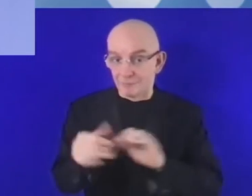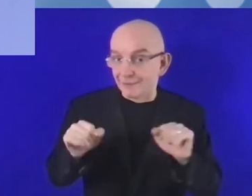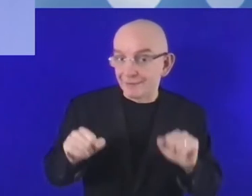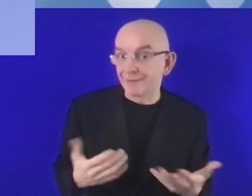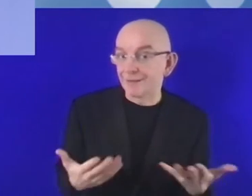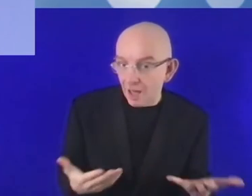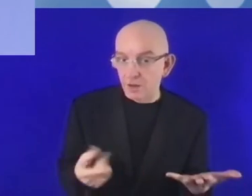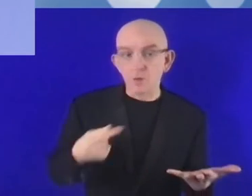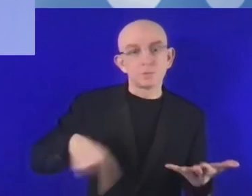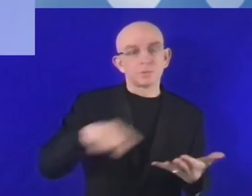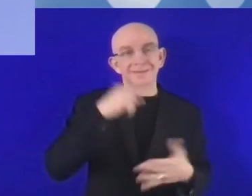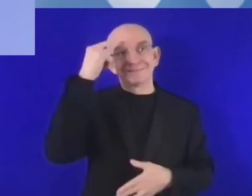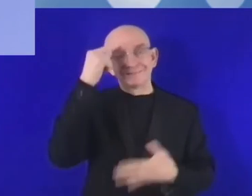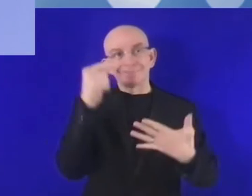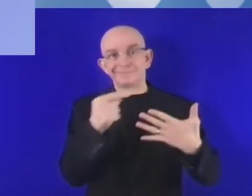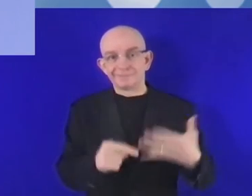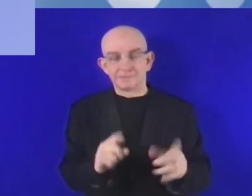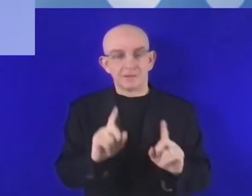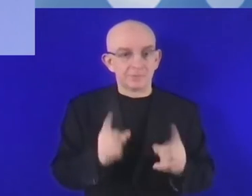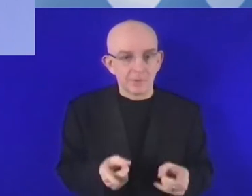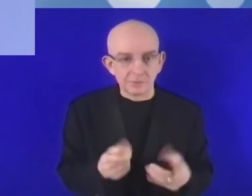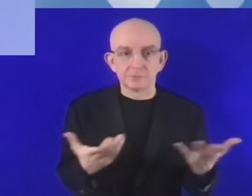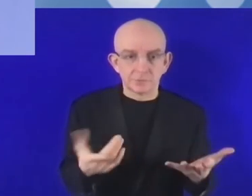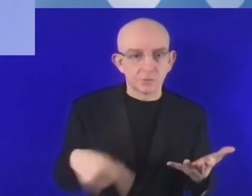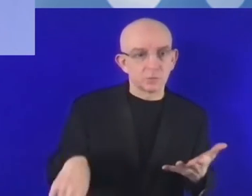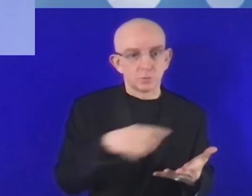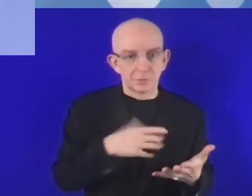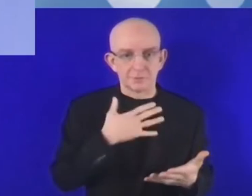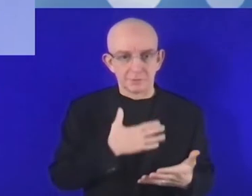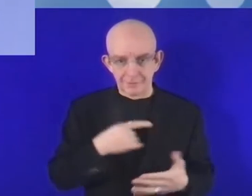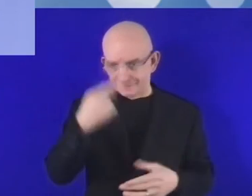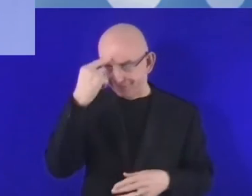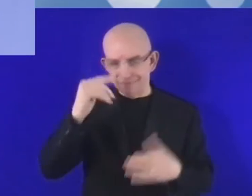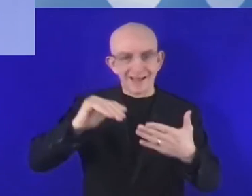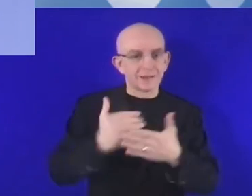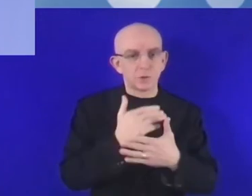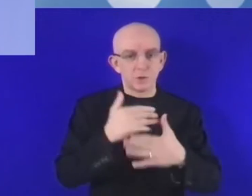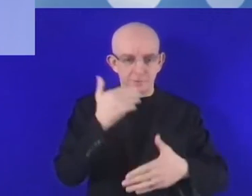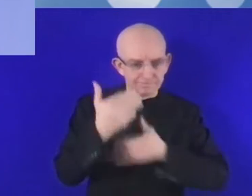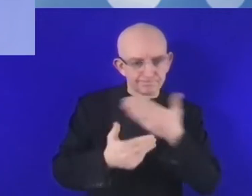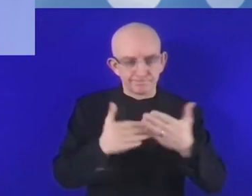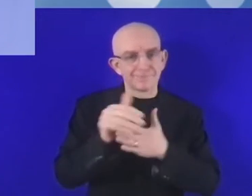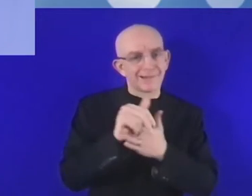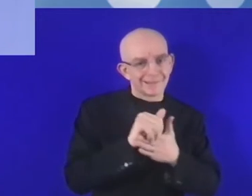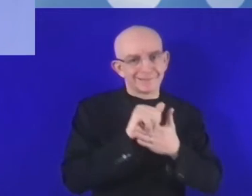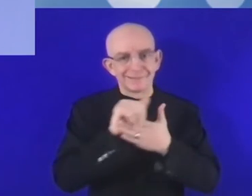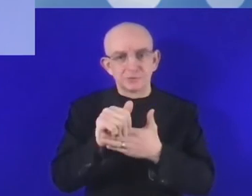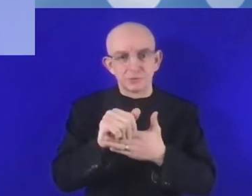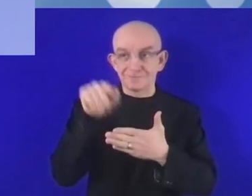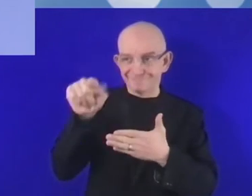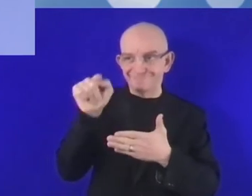leadership, lack of leadership style from governance side. So it will be